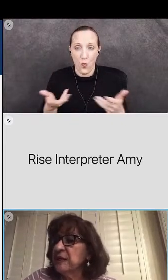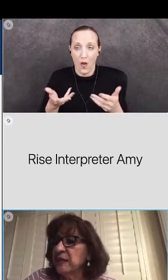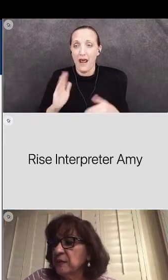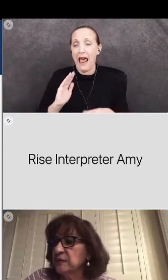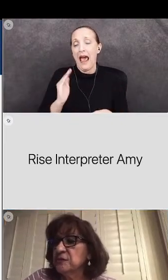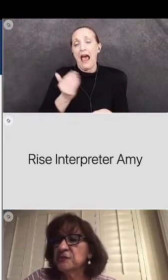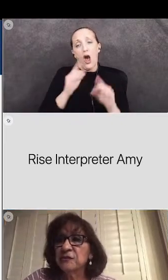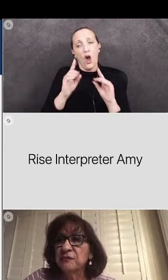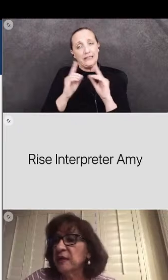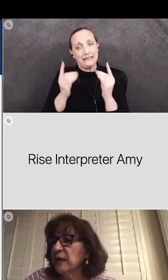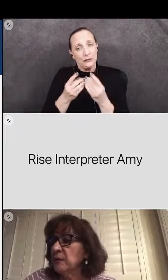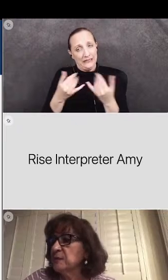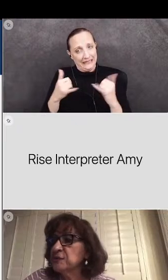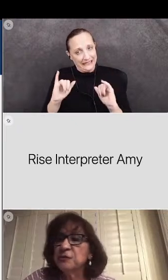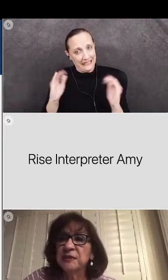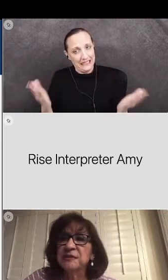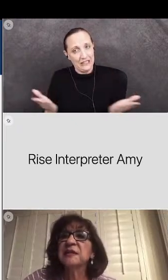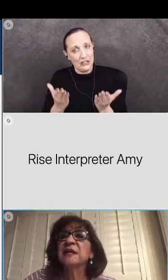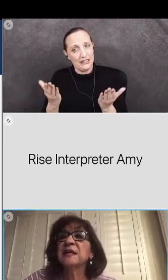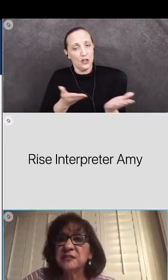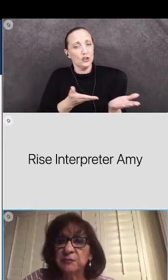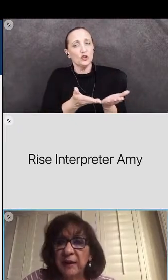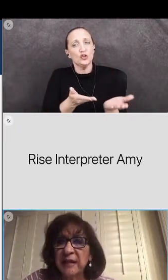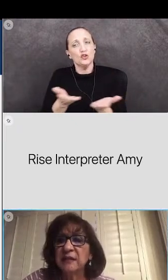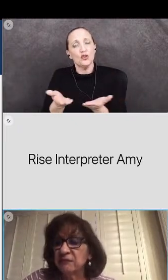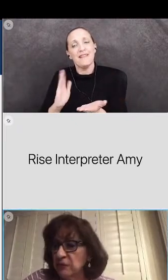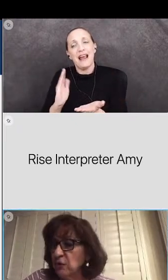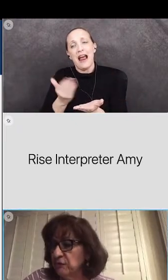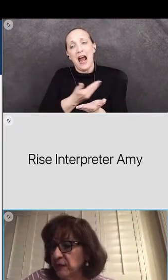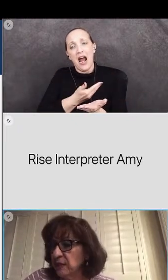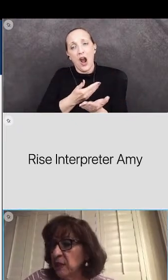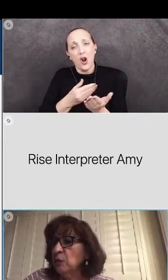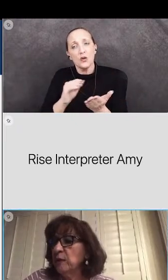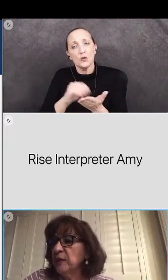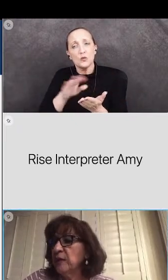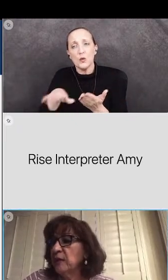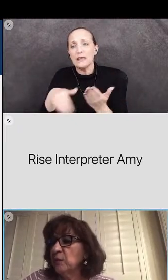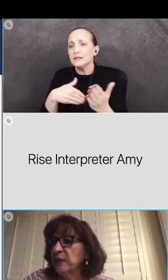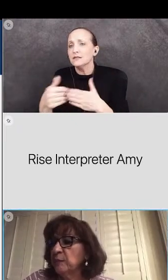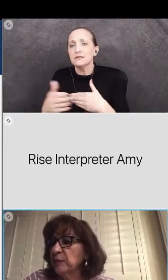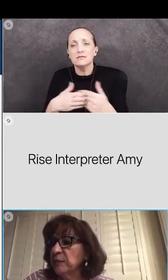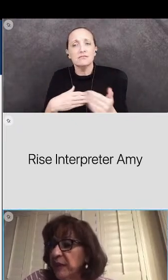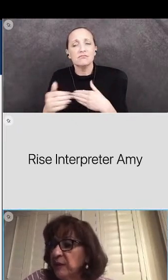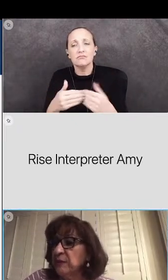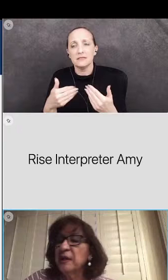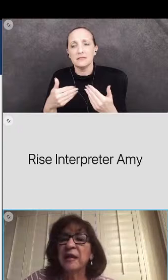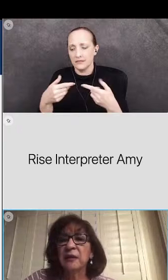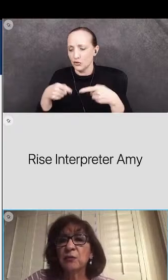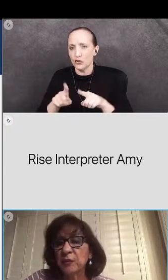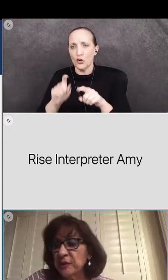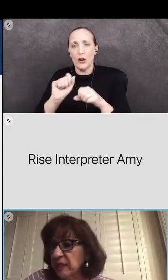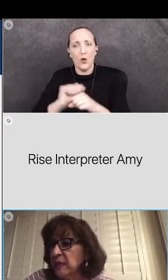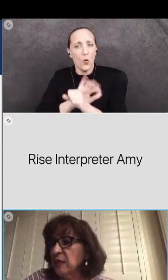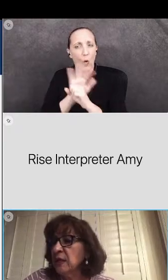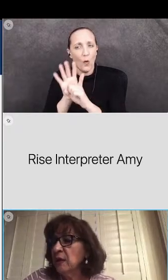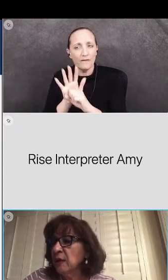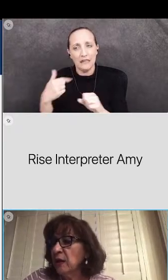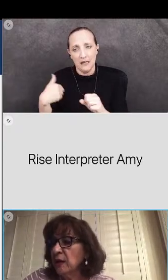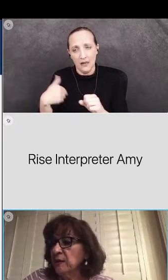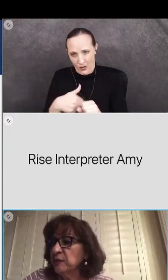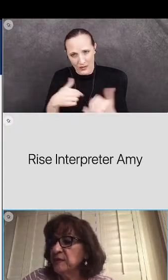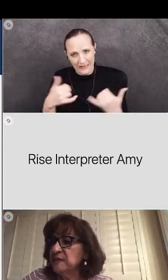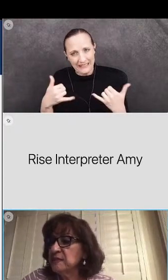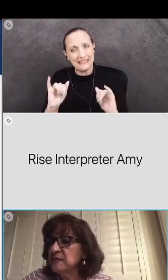is still here serving our students in spite of covid we are we are prepared and working